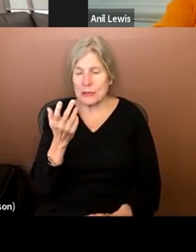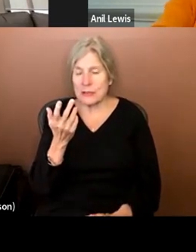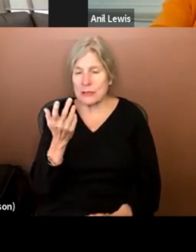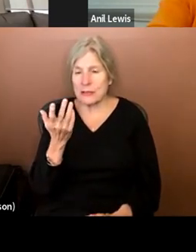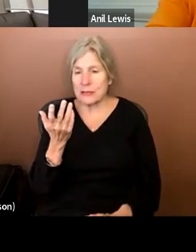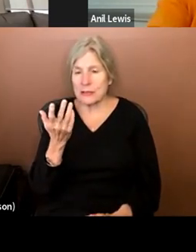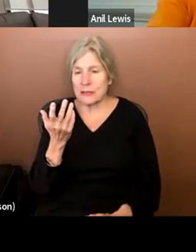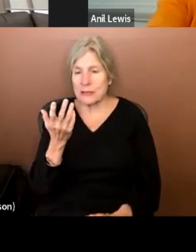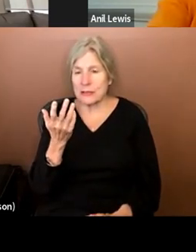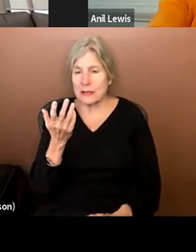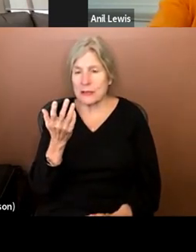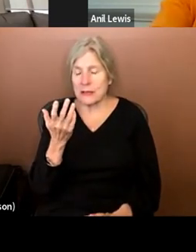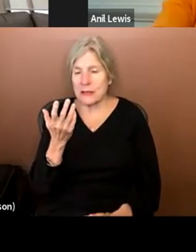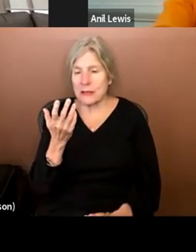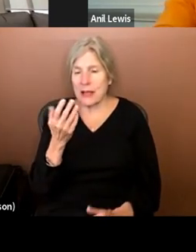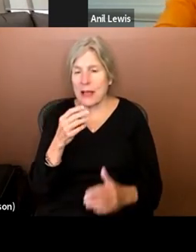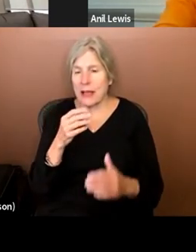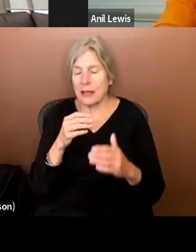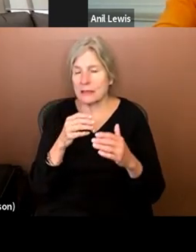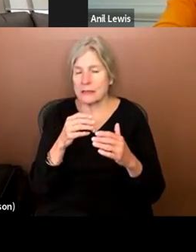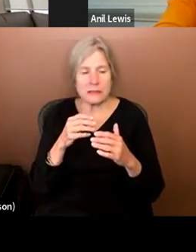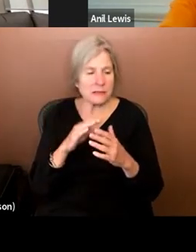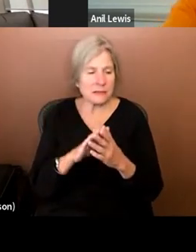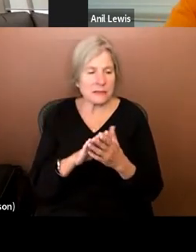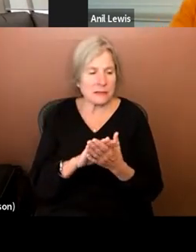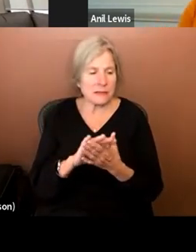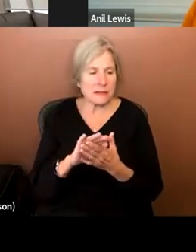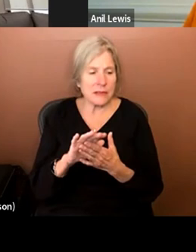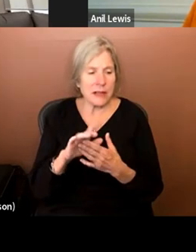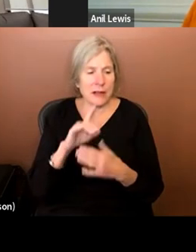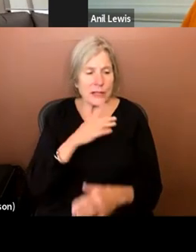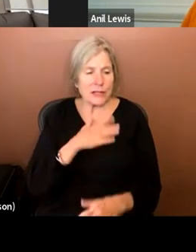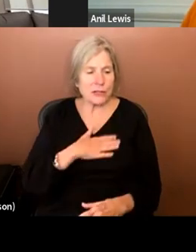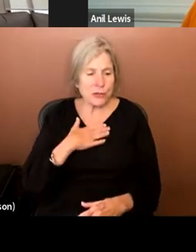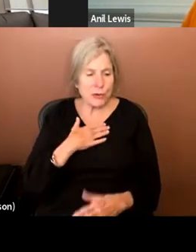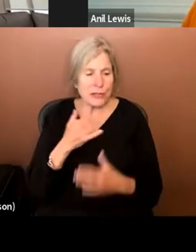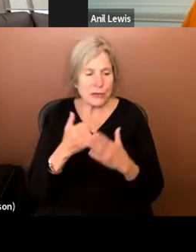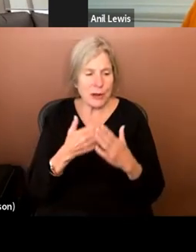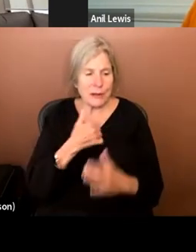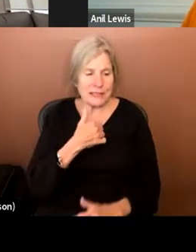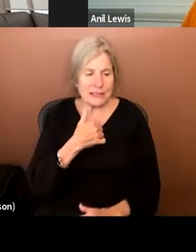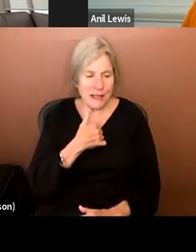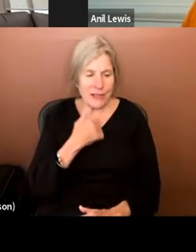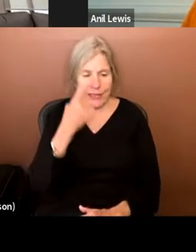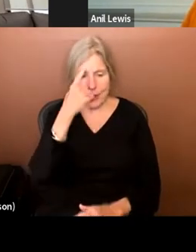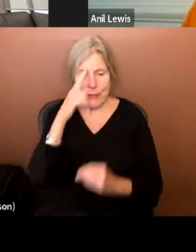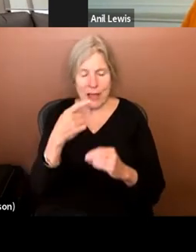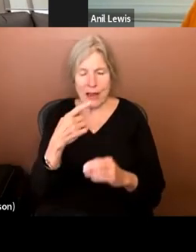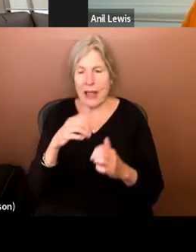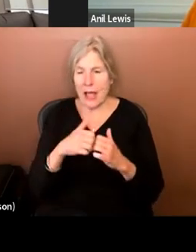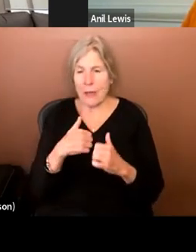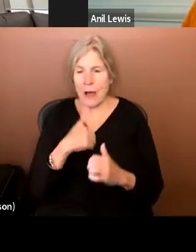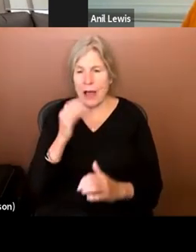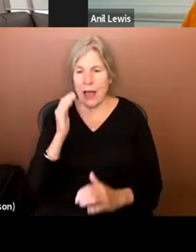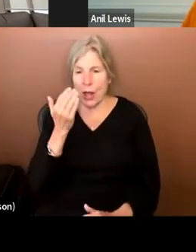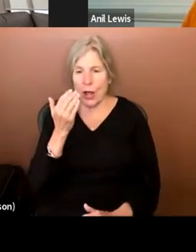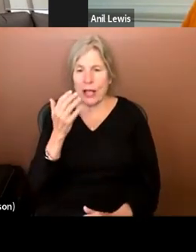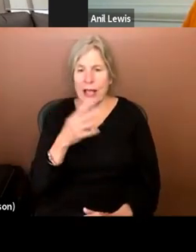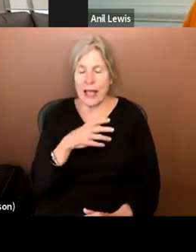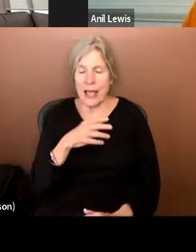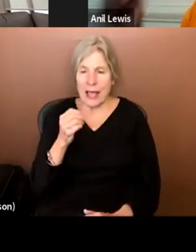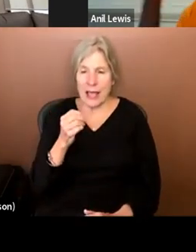to the vision that I have. Um, I really enjoy drawing myself and thinking about the way that I look and,